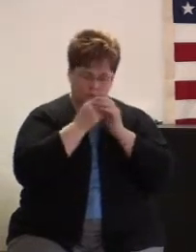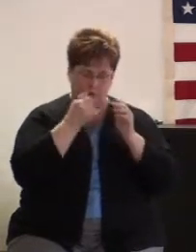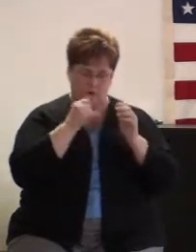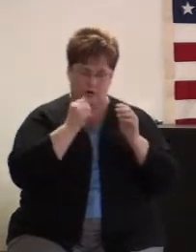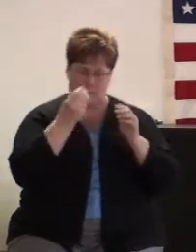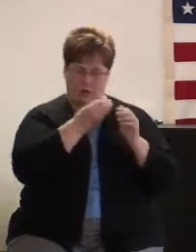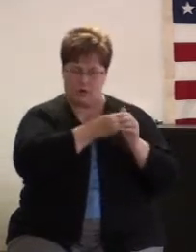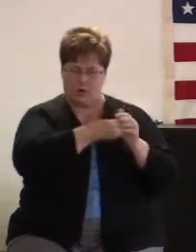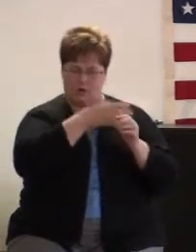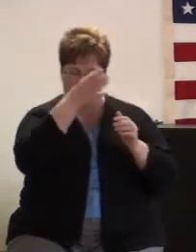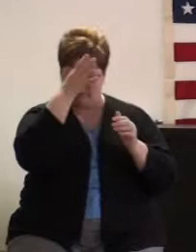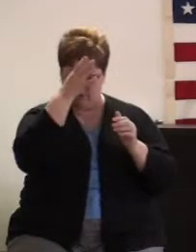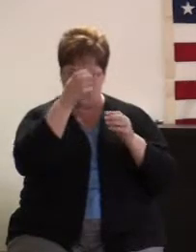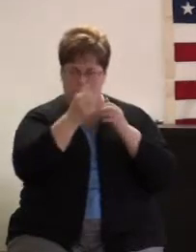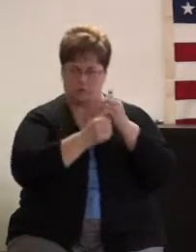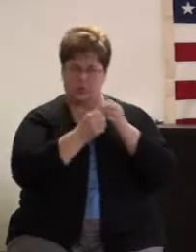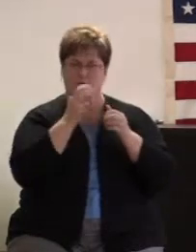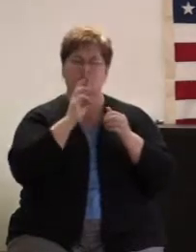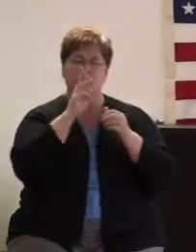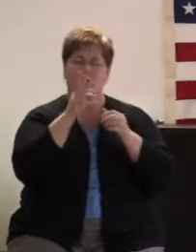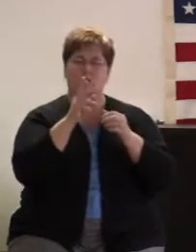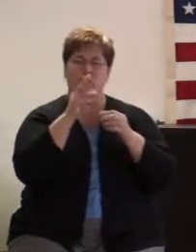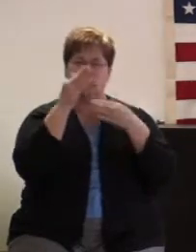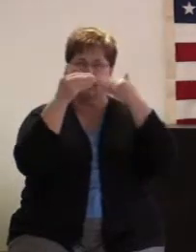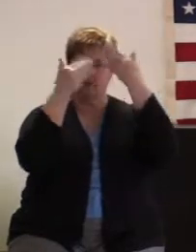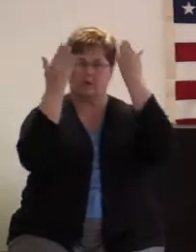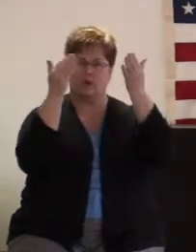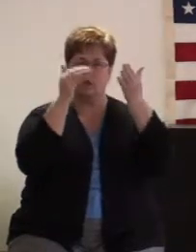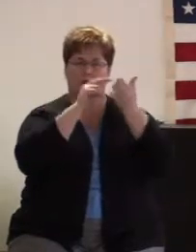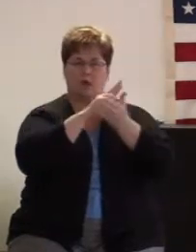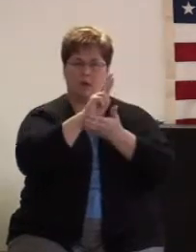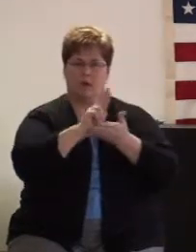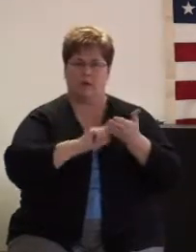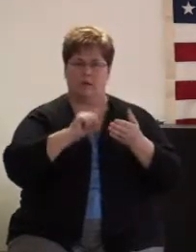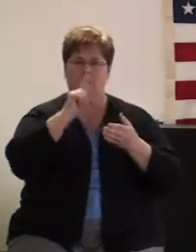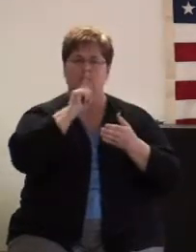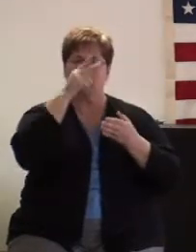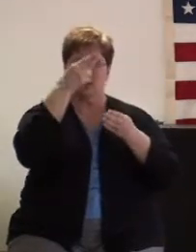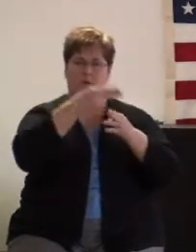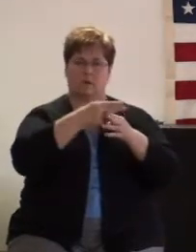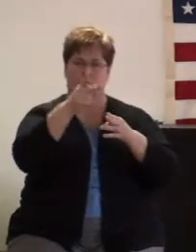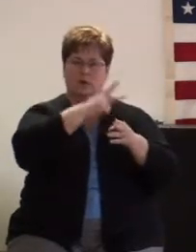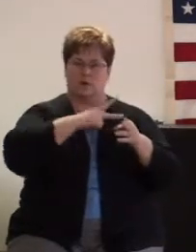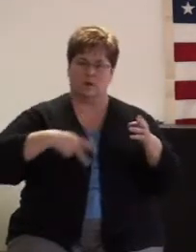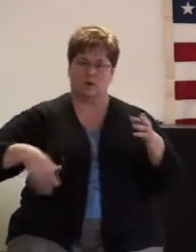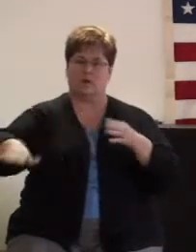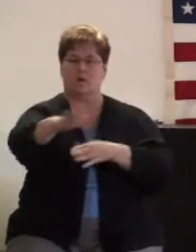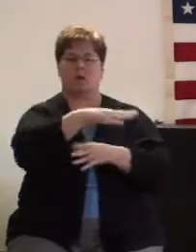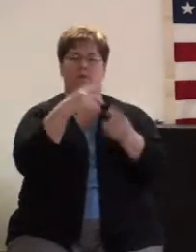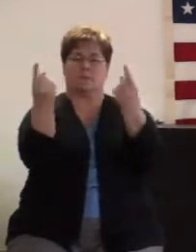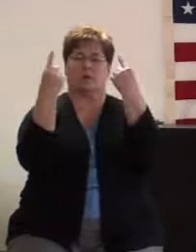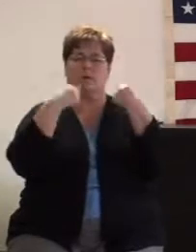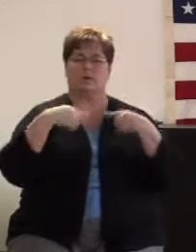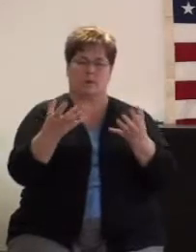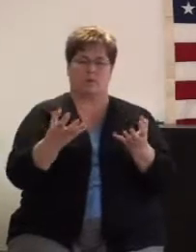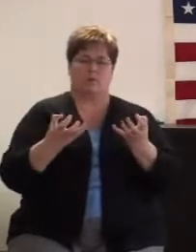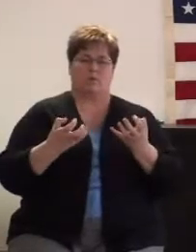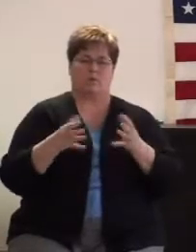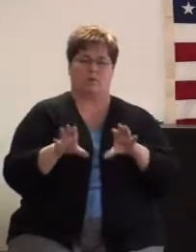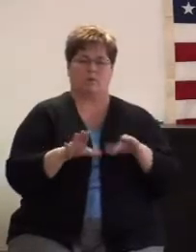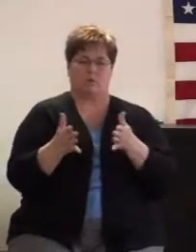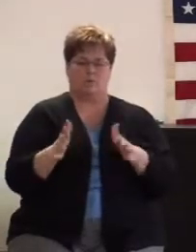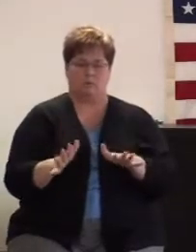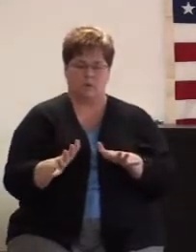father which art in heaven hallowed be thy name thy kingdom come thy will be done